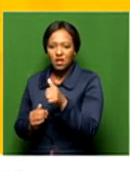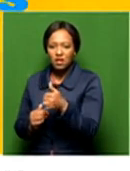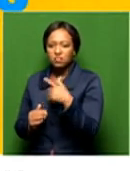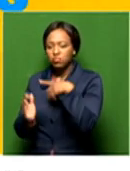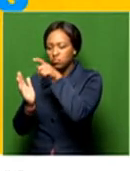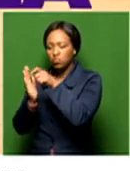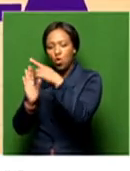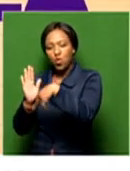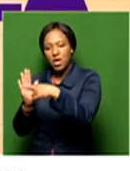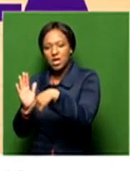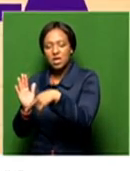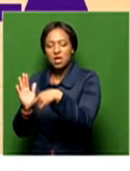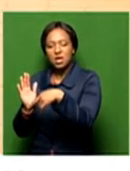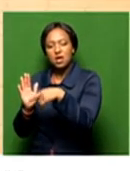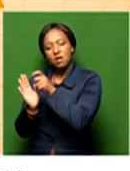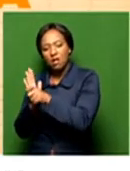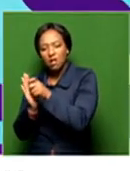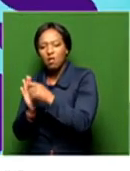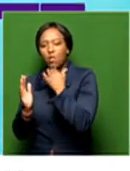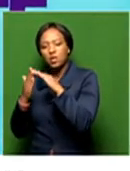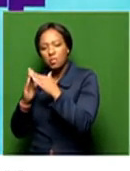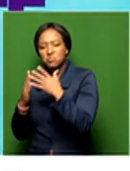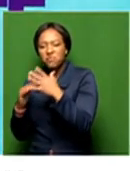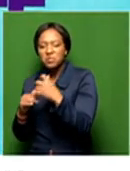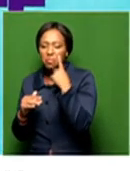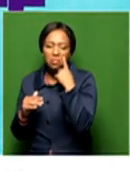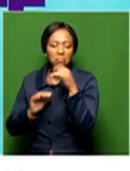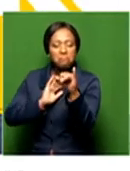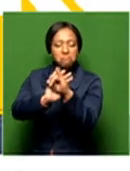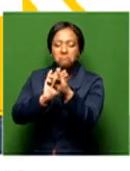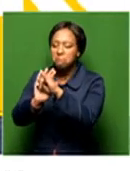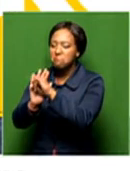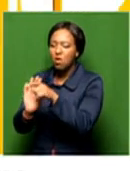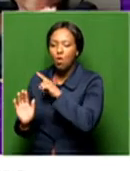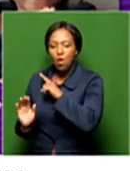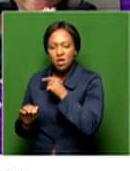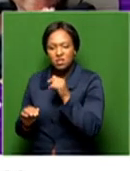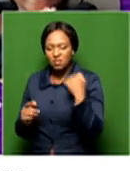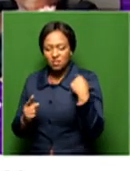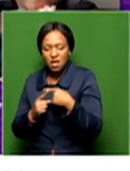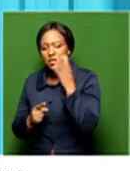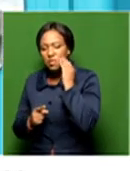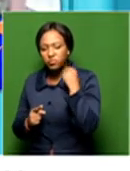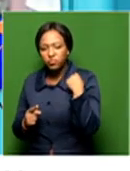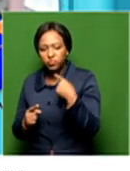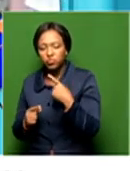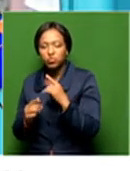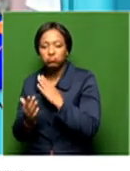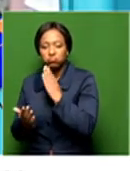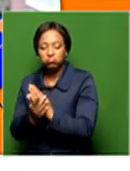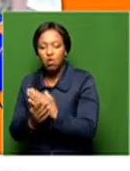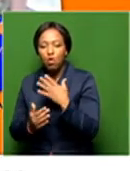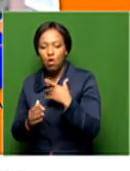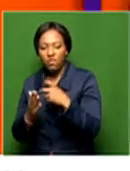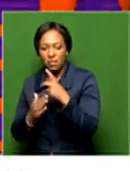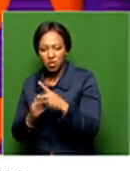reading and literature in our communities? Have you witnessed, especially the experiences, man, that validate the existence of